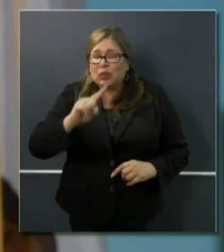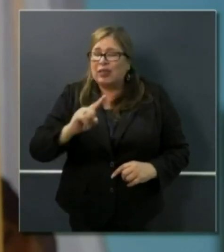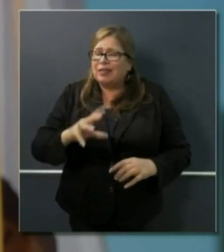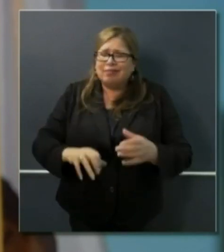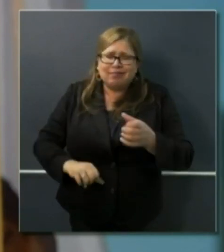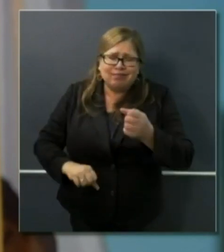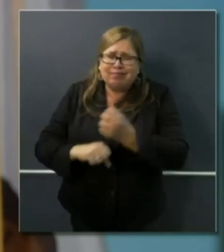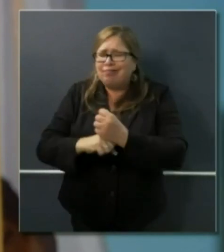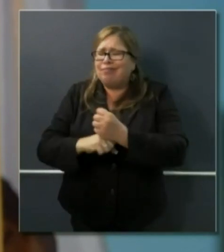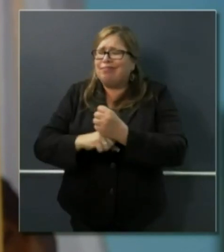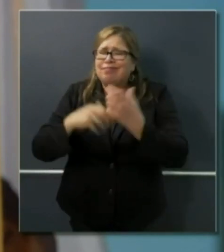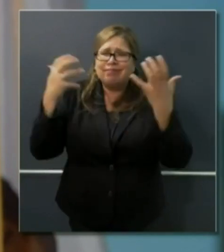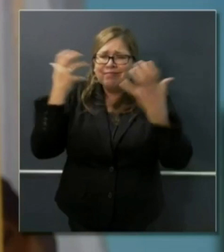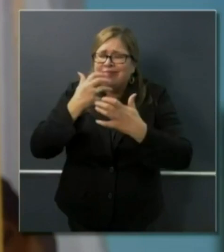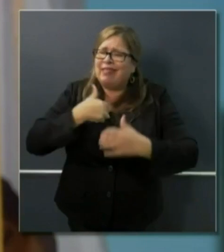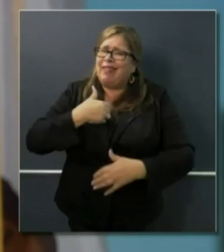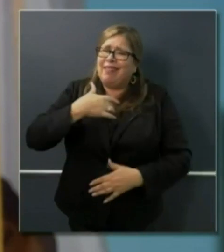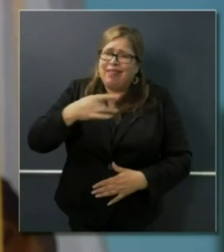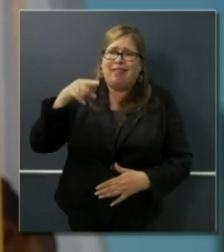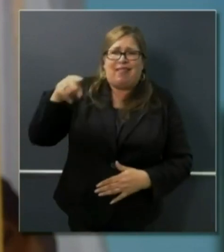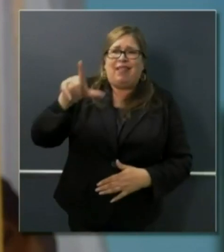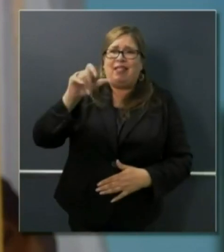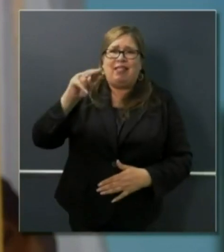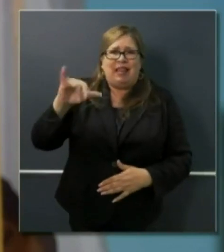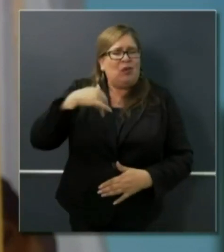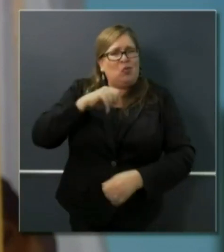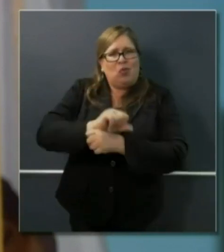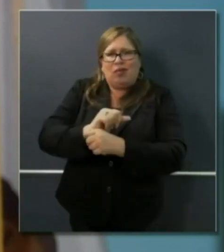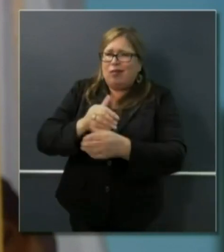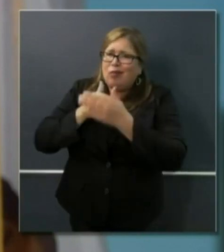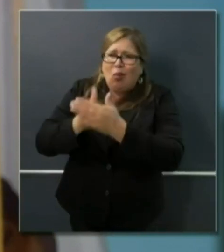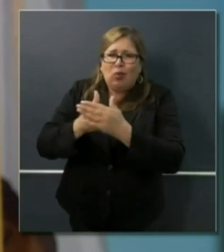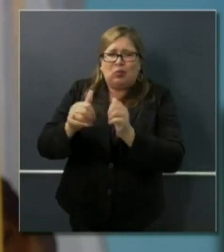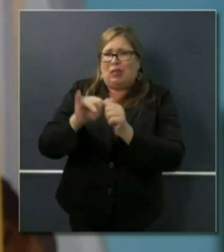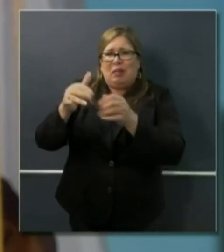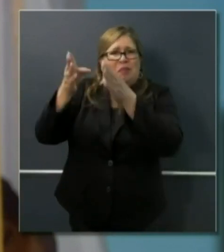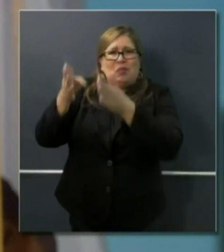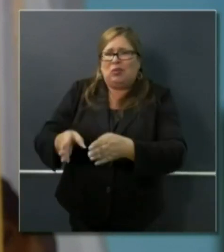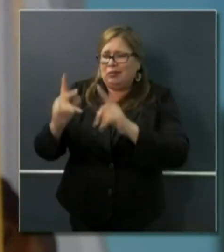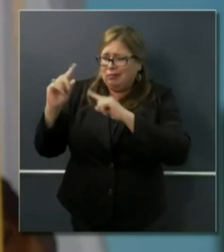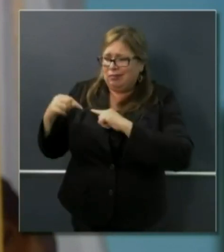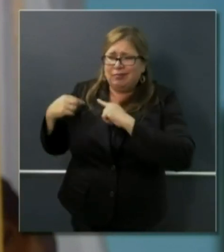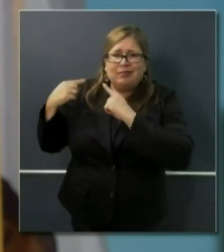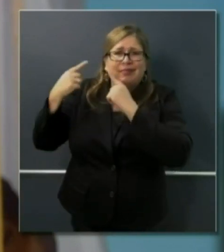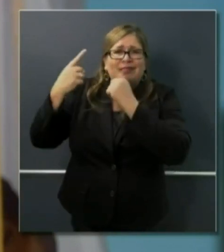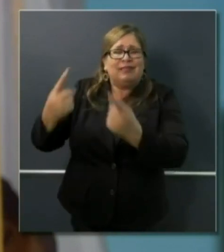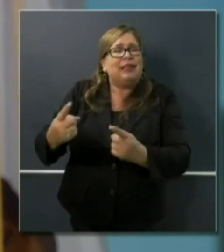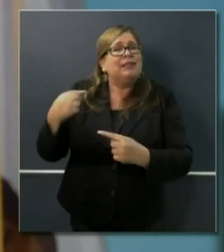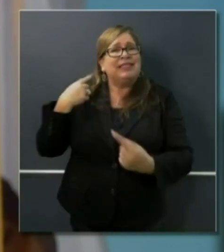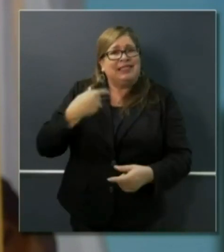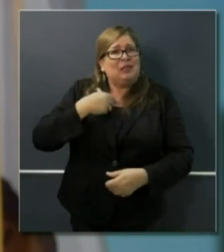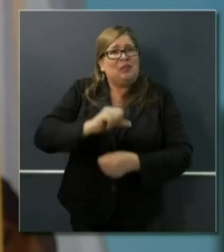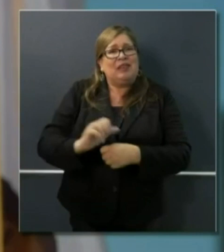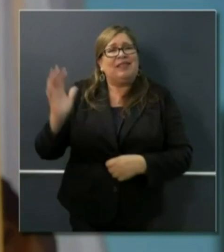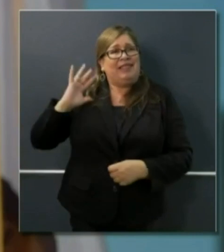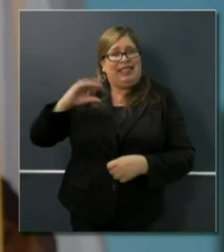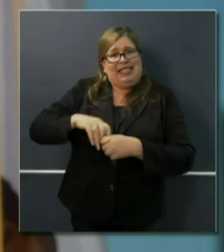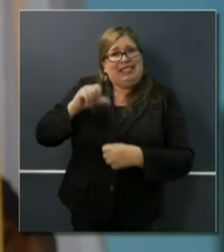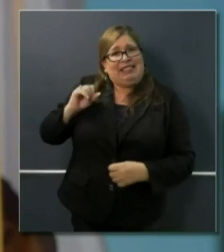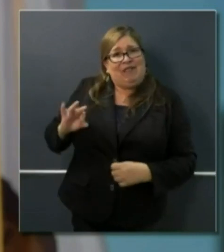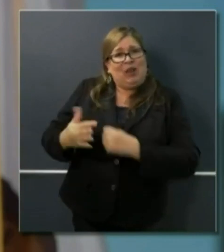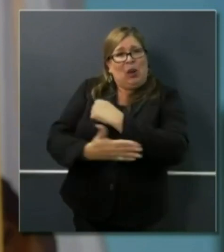of Lenny's and have known him and worked very closely with him since my days as a county supervisor and